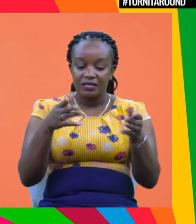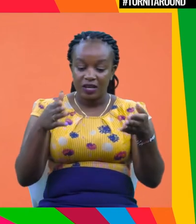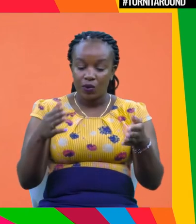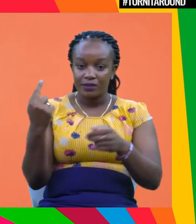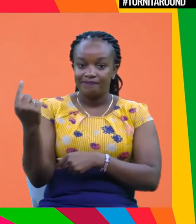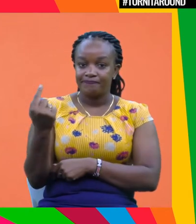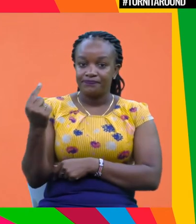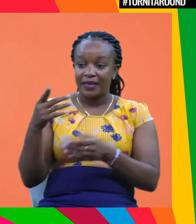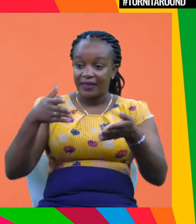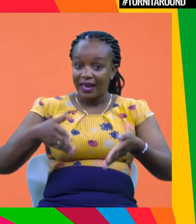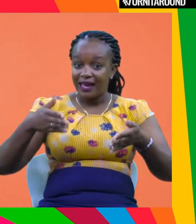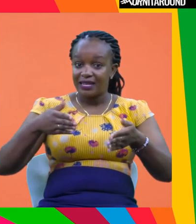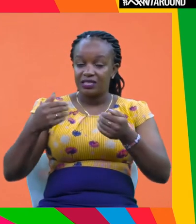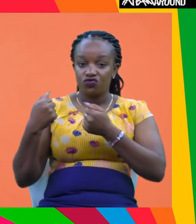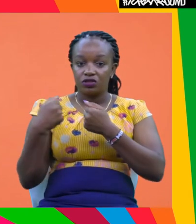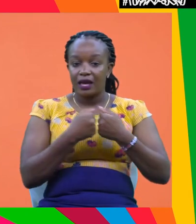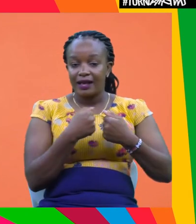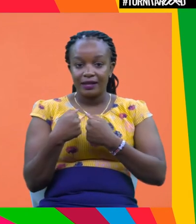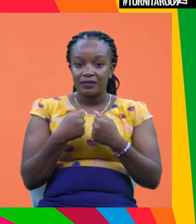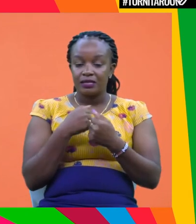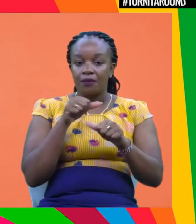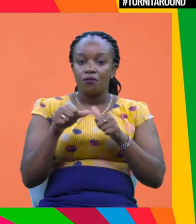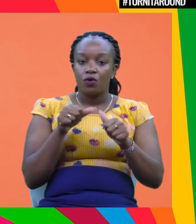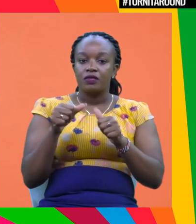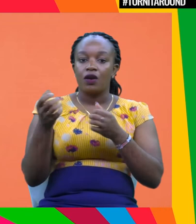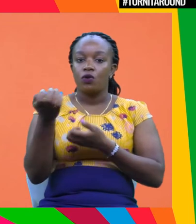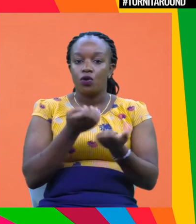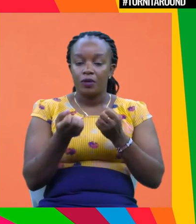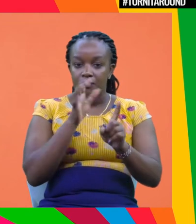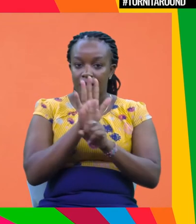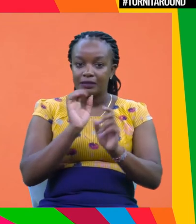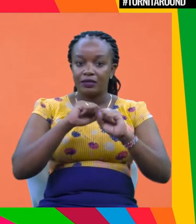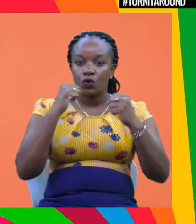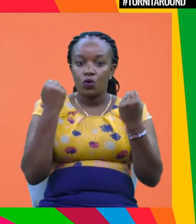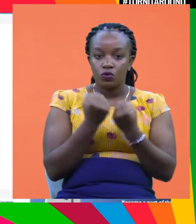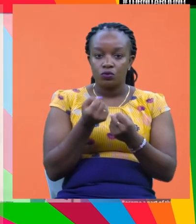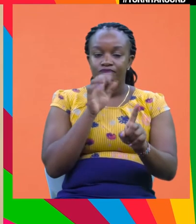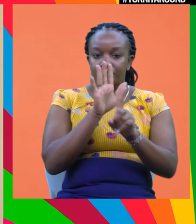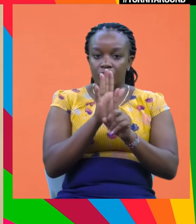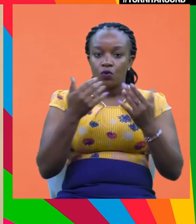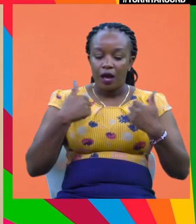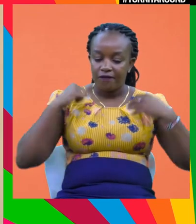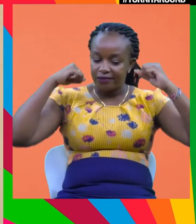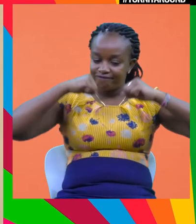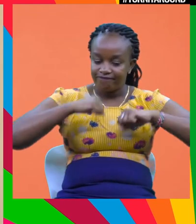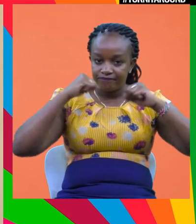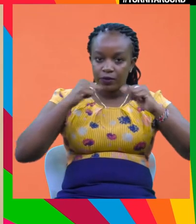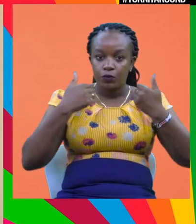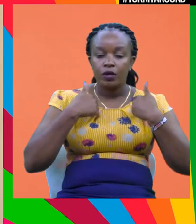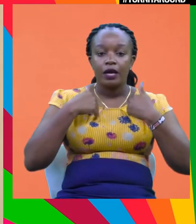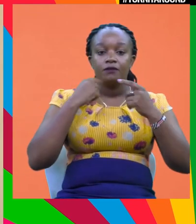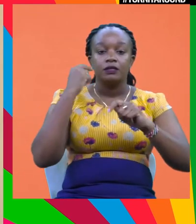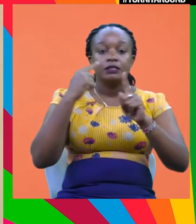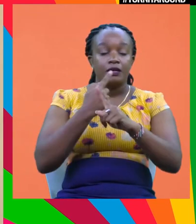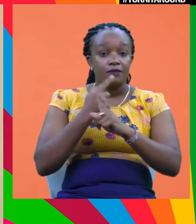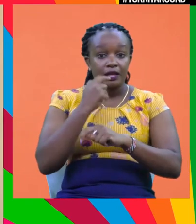norm. And so the current challenge is for economic impact and social impact to come up with the same kind of consensus that, yeah, there's different kinds